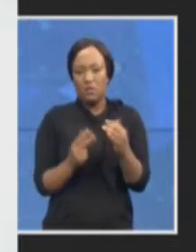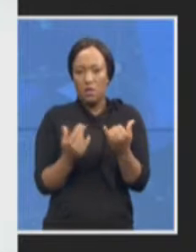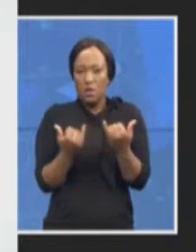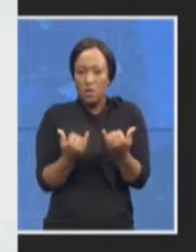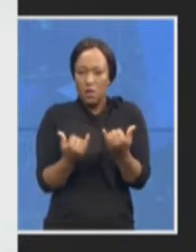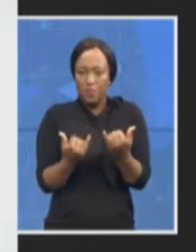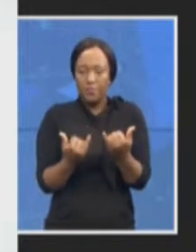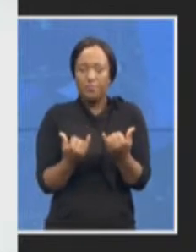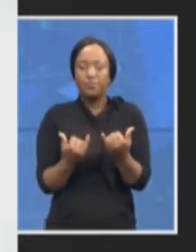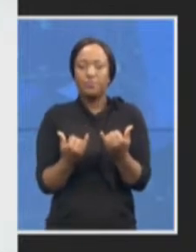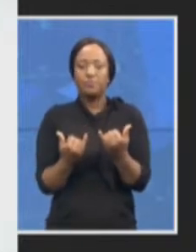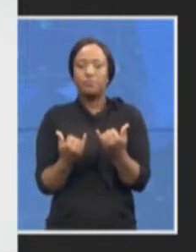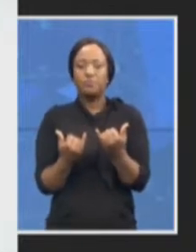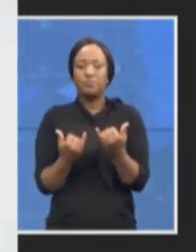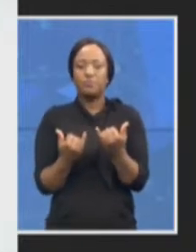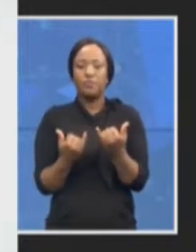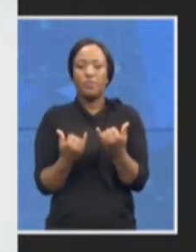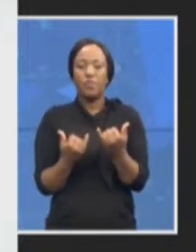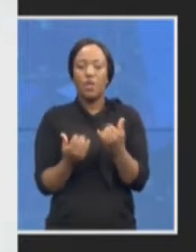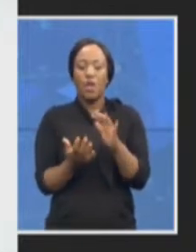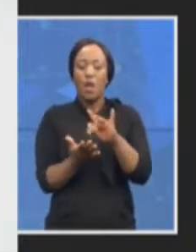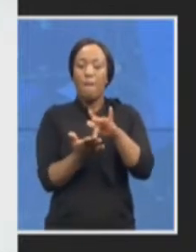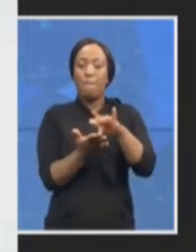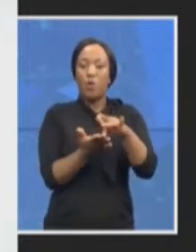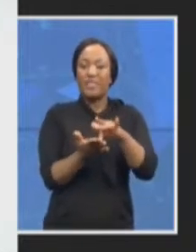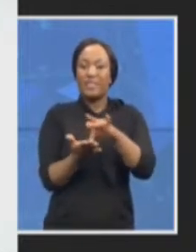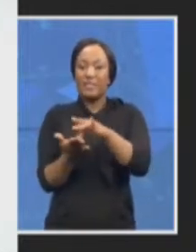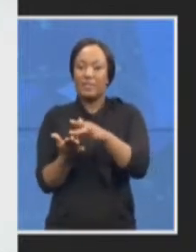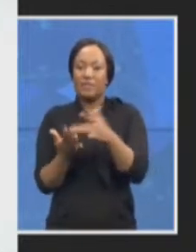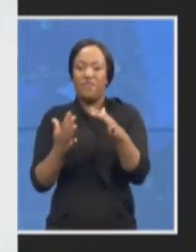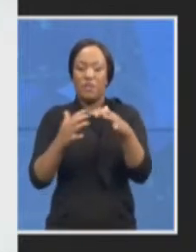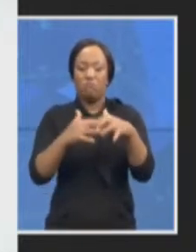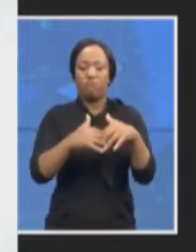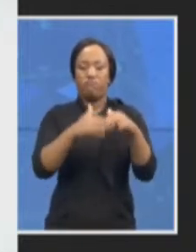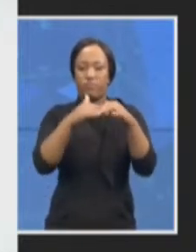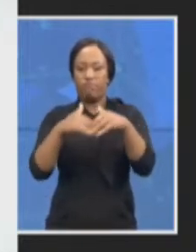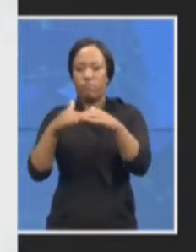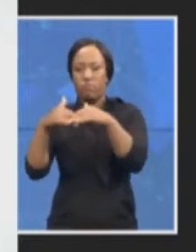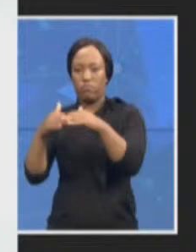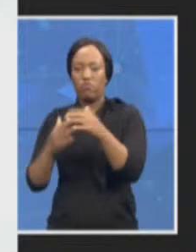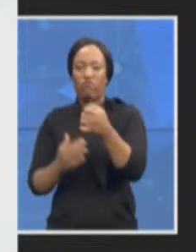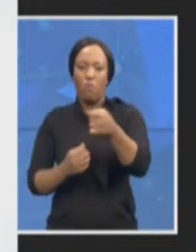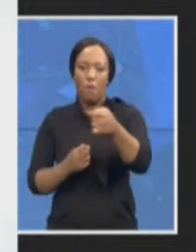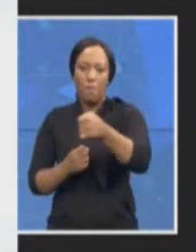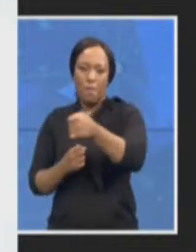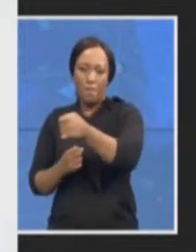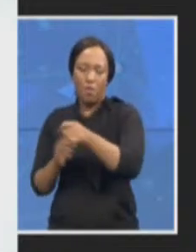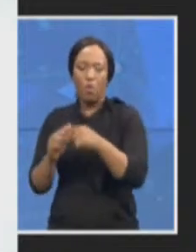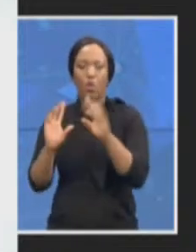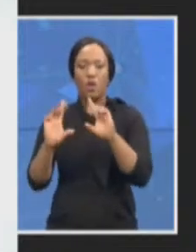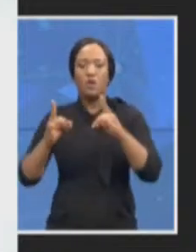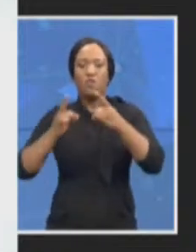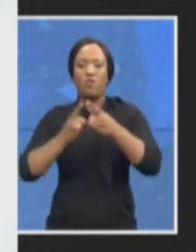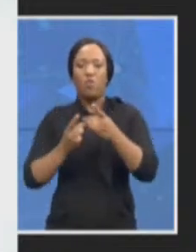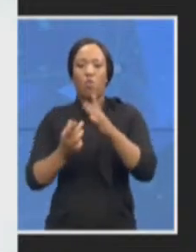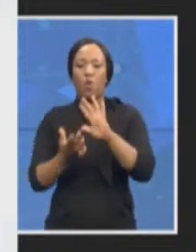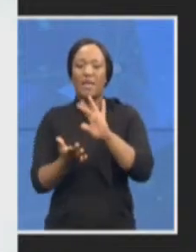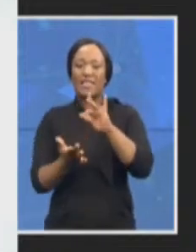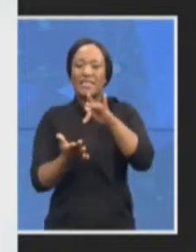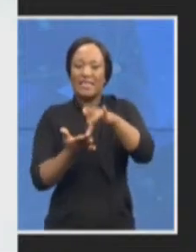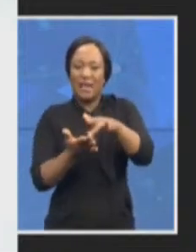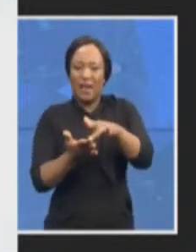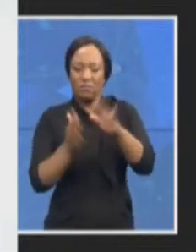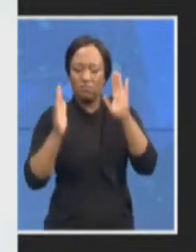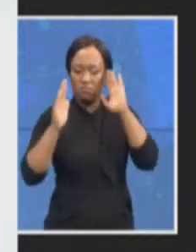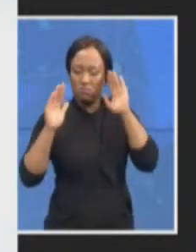that are created throughout all our divisions under a centralized command within the prosecution at head office